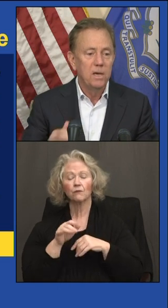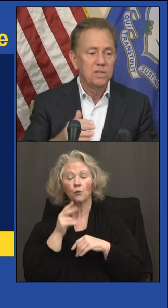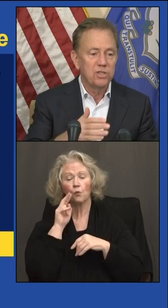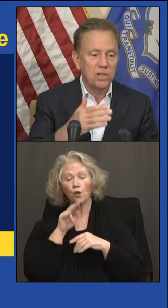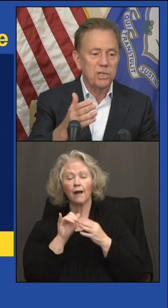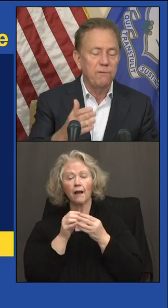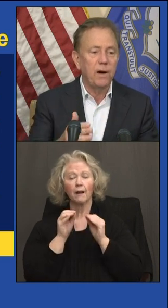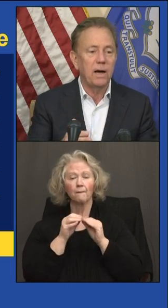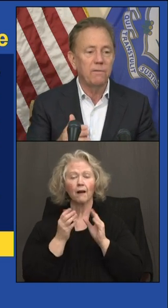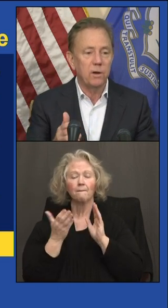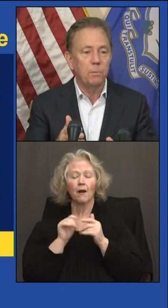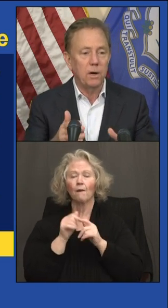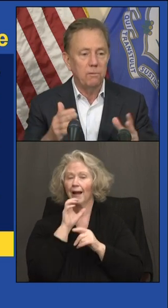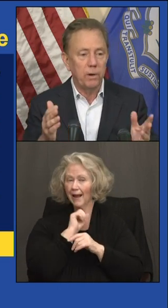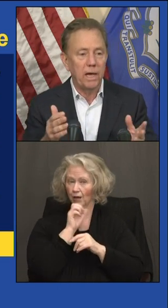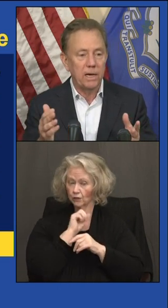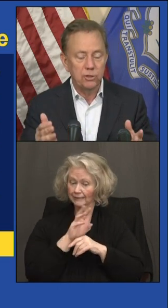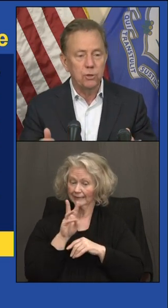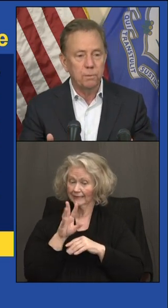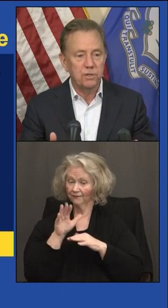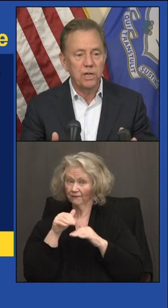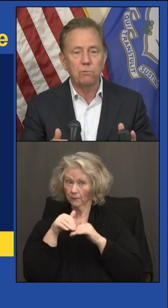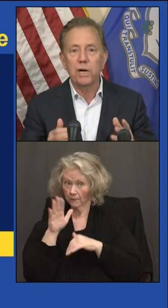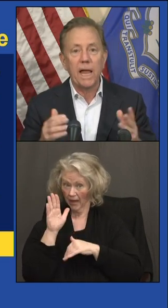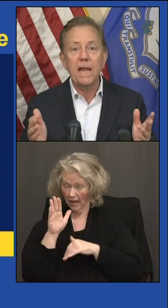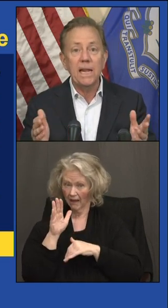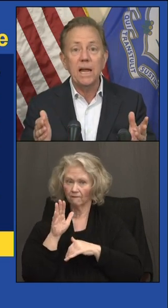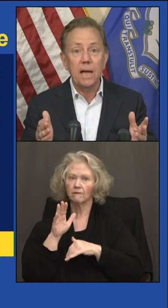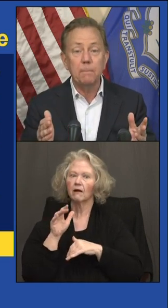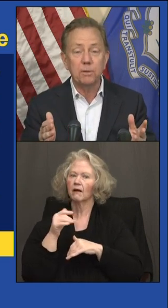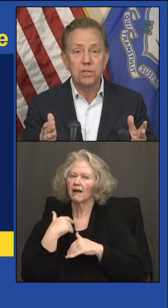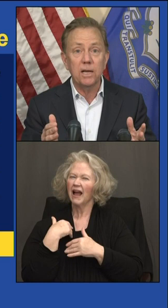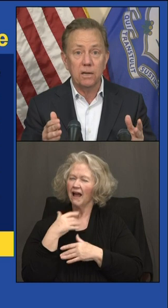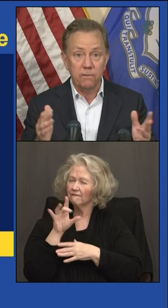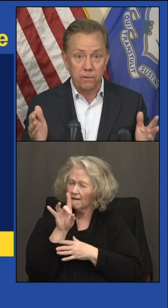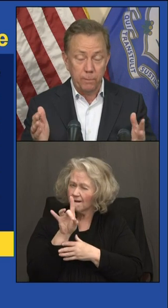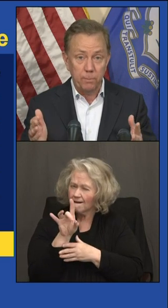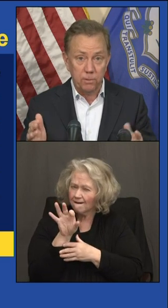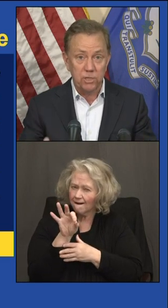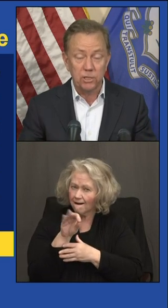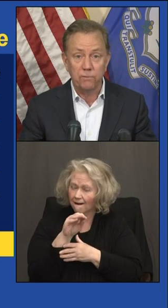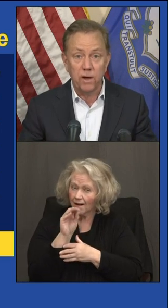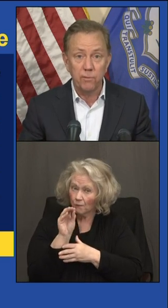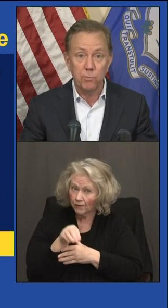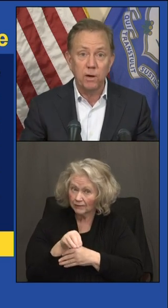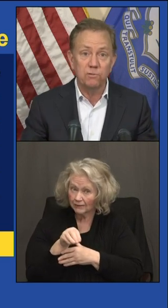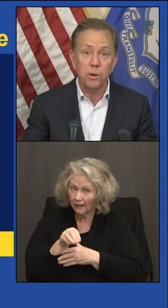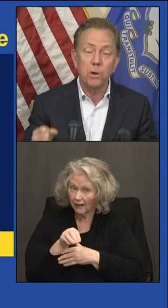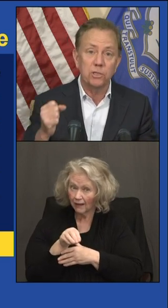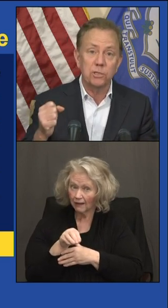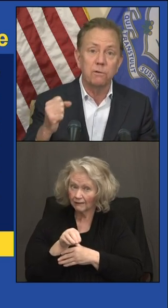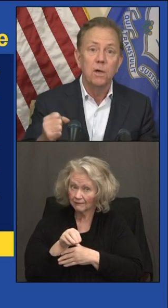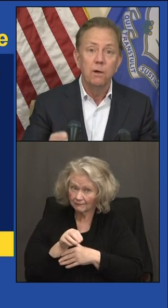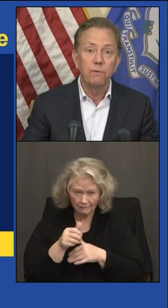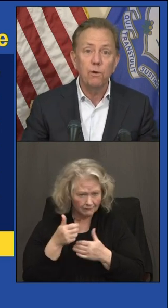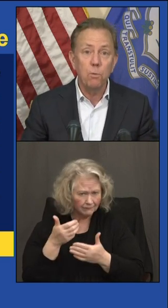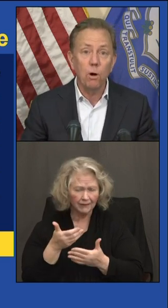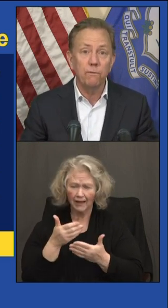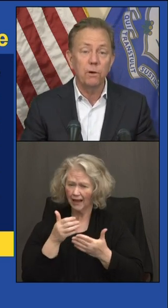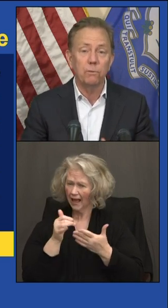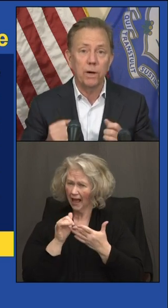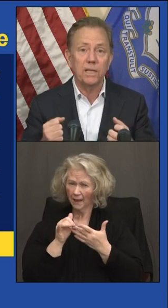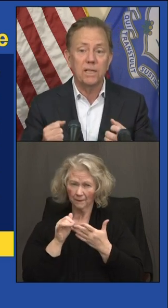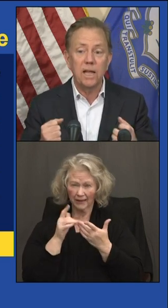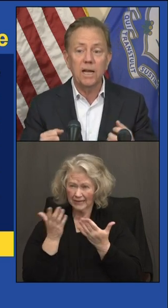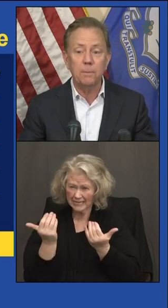65 and above. We added 2%. We're at 89% of the people 65 and above. Jump on just a few